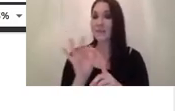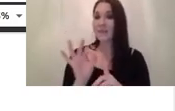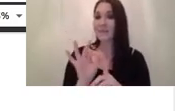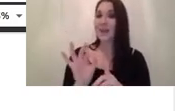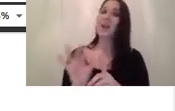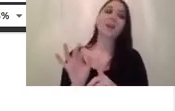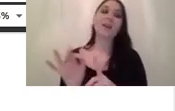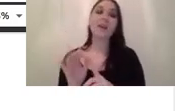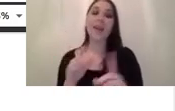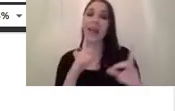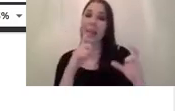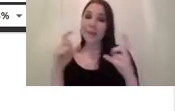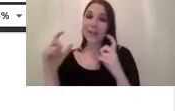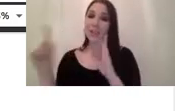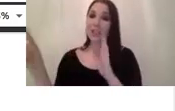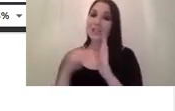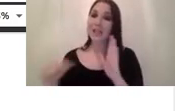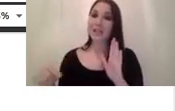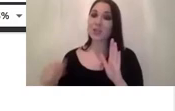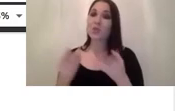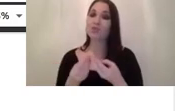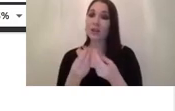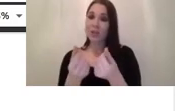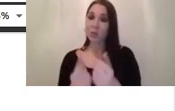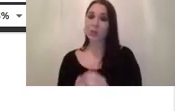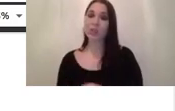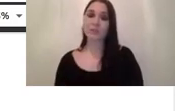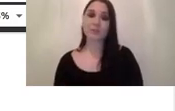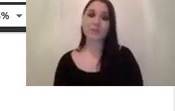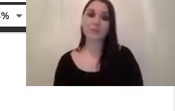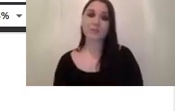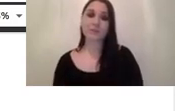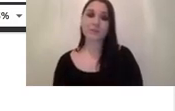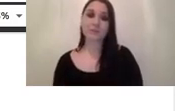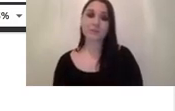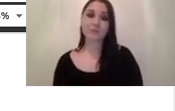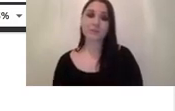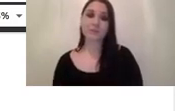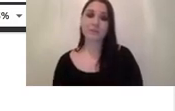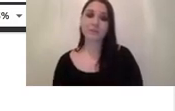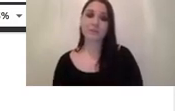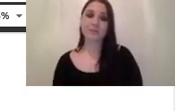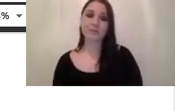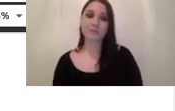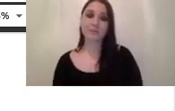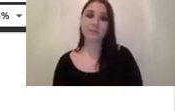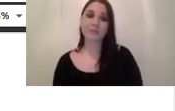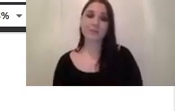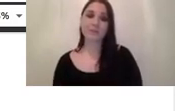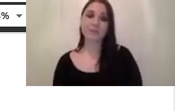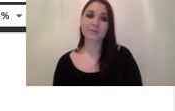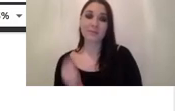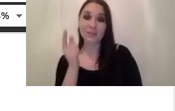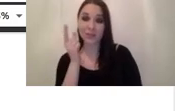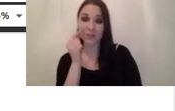image sensor resolution okay and uh because it's it's possible that uh when